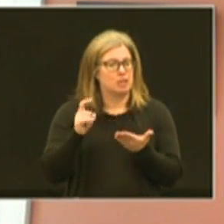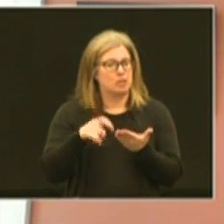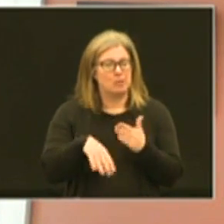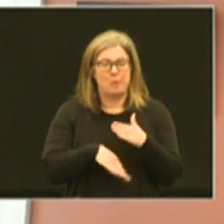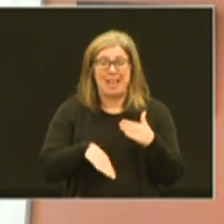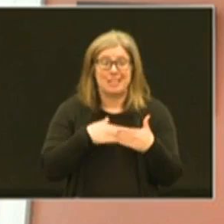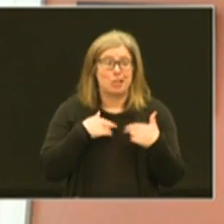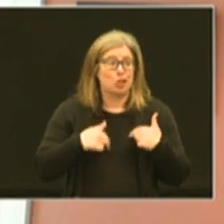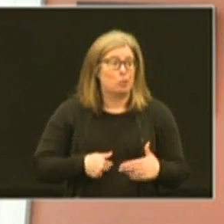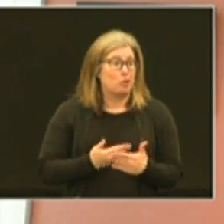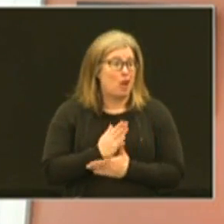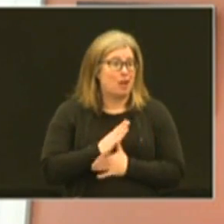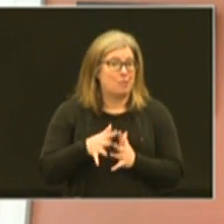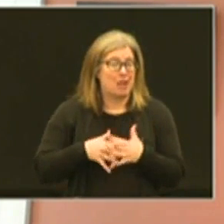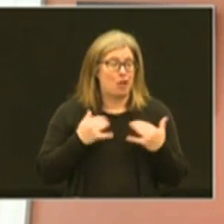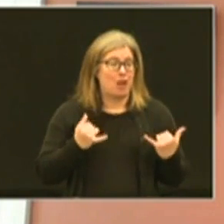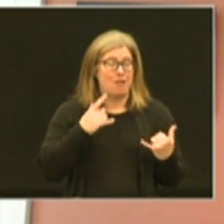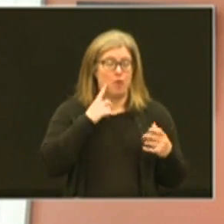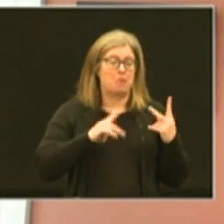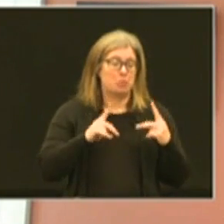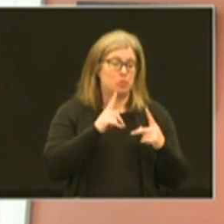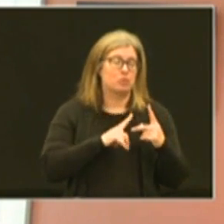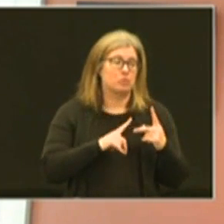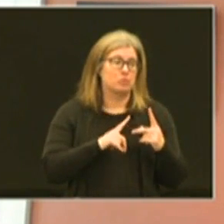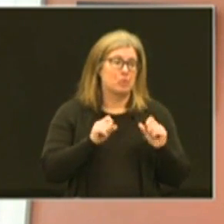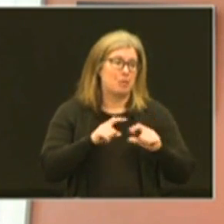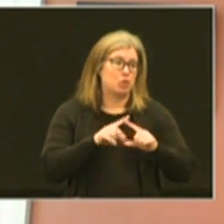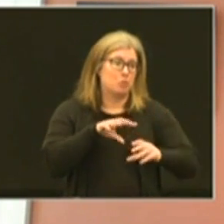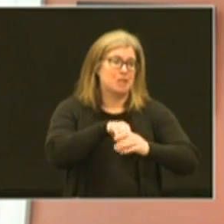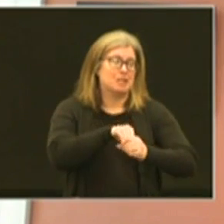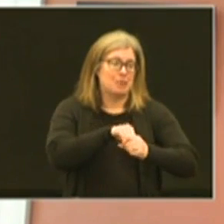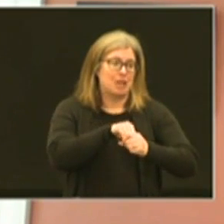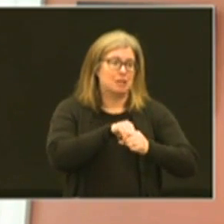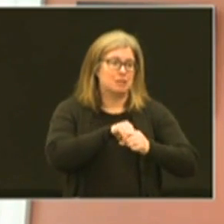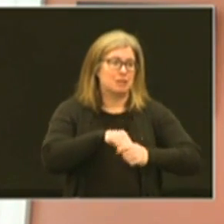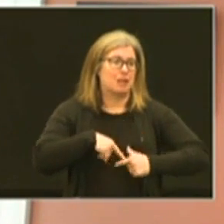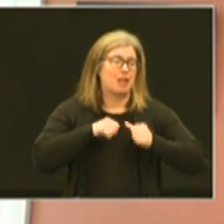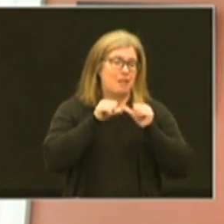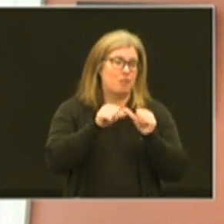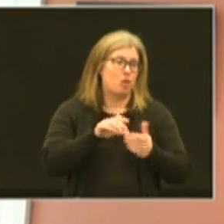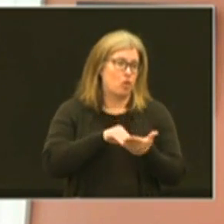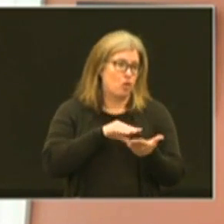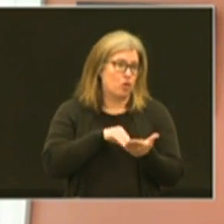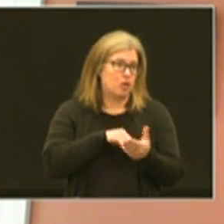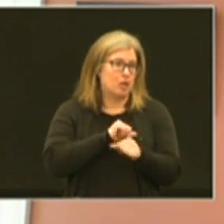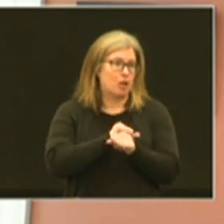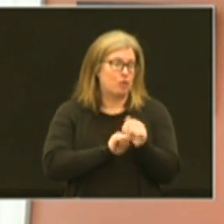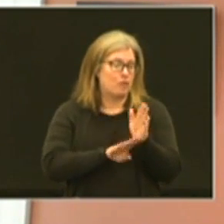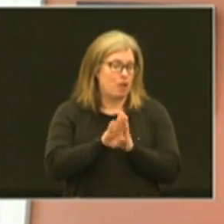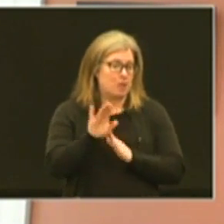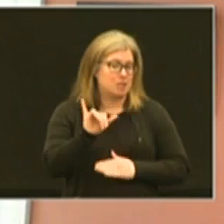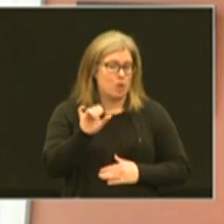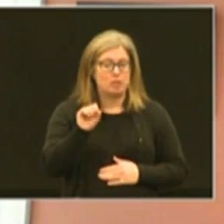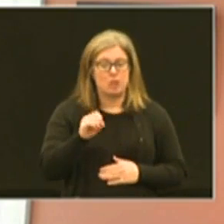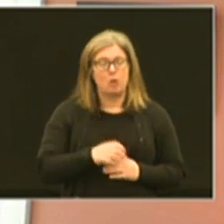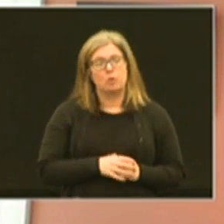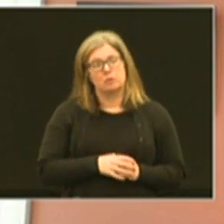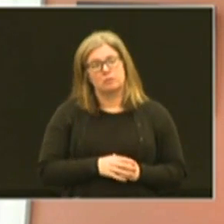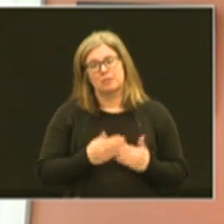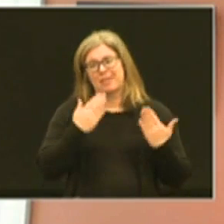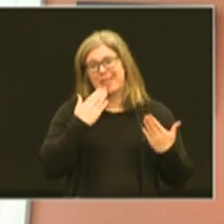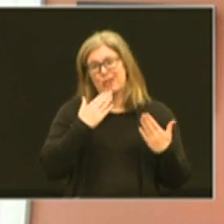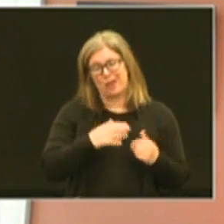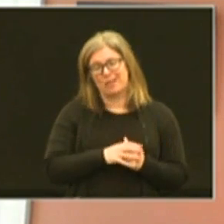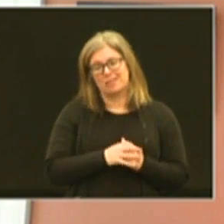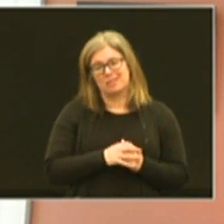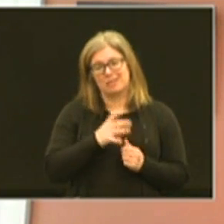a basic human right in america right now for people to be able to participate in lifelong learning and career development as well so thank you